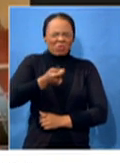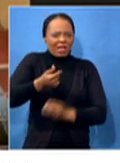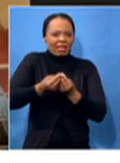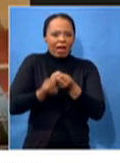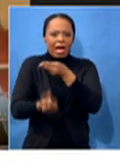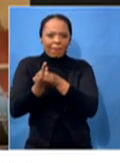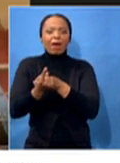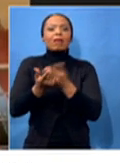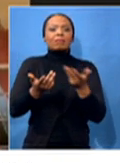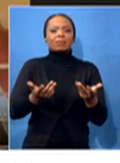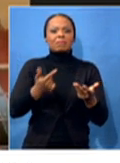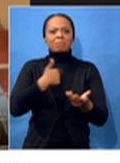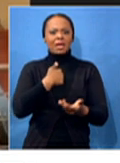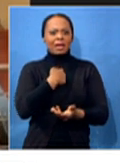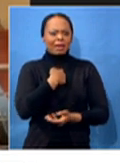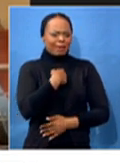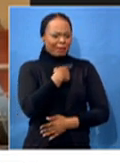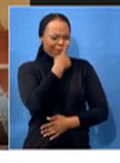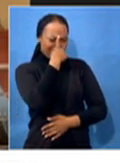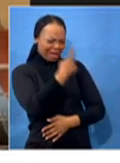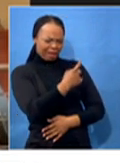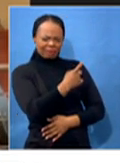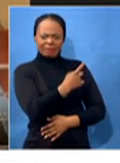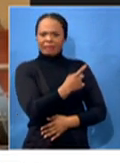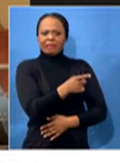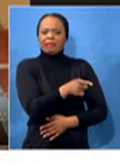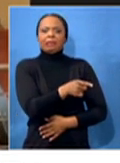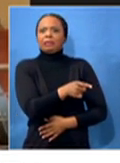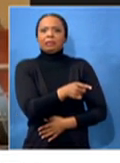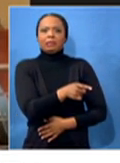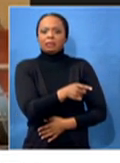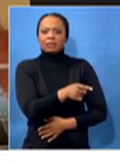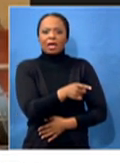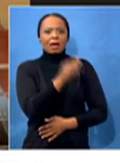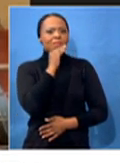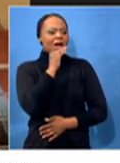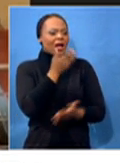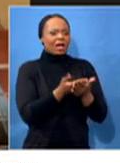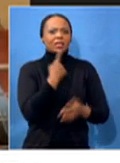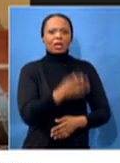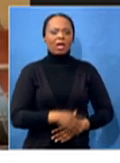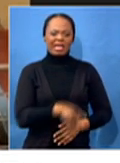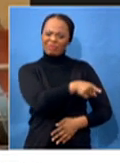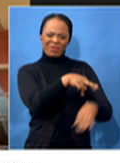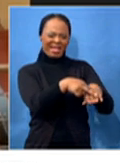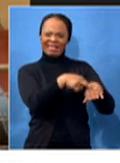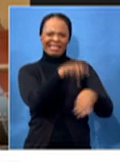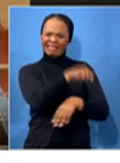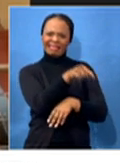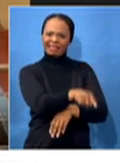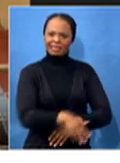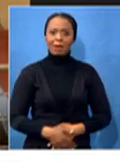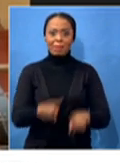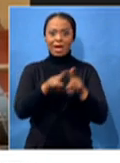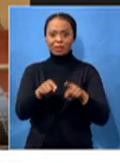I could even, while I'm at it, I could throw up the word and say, this is racist. There's no way that you can do